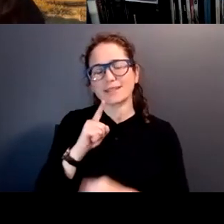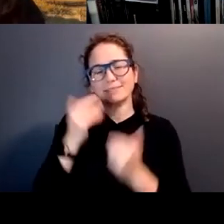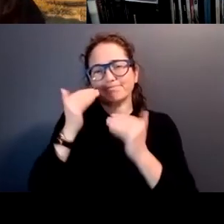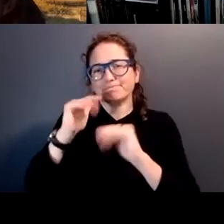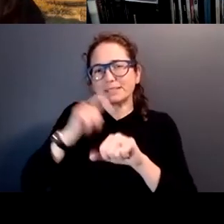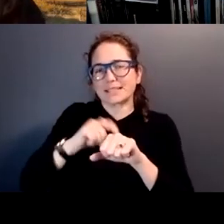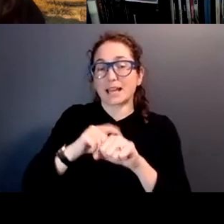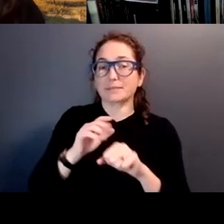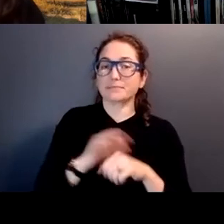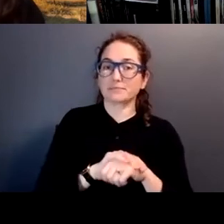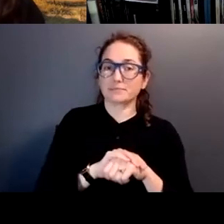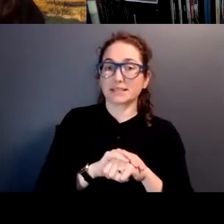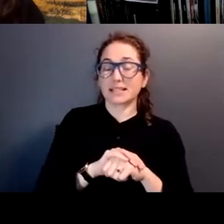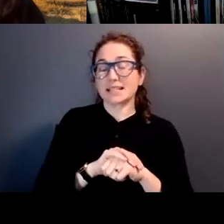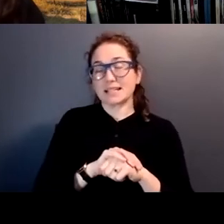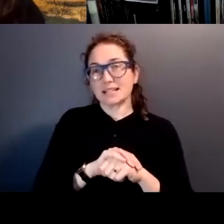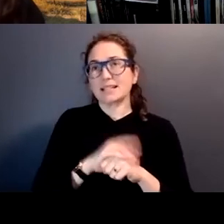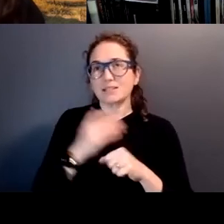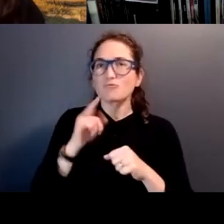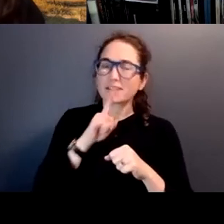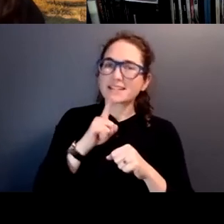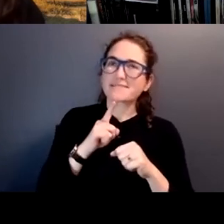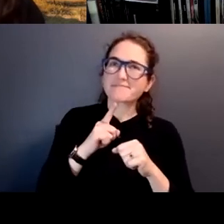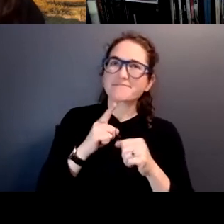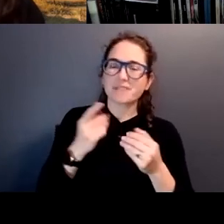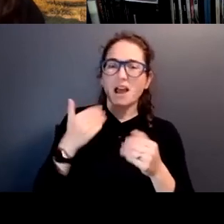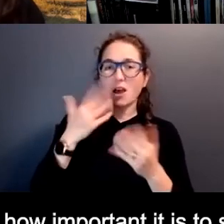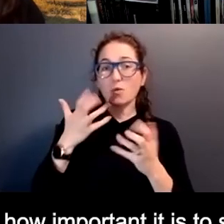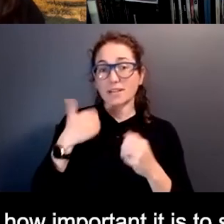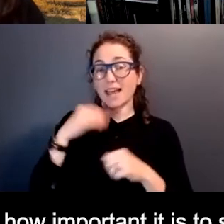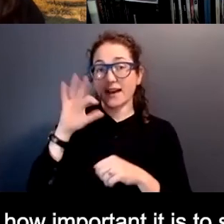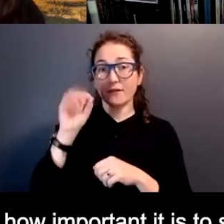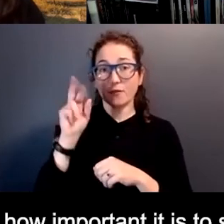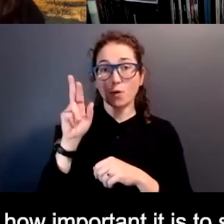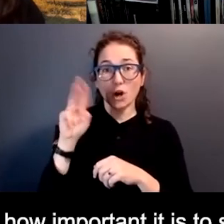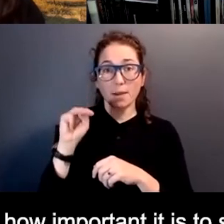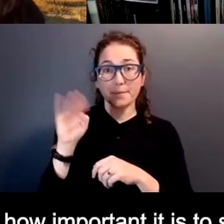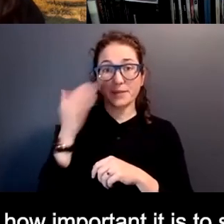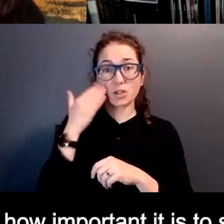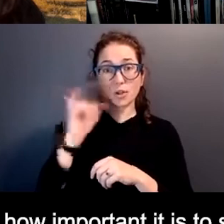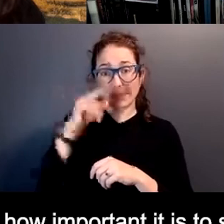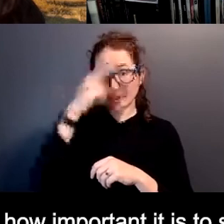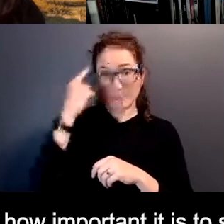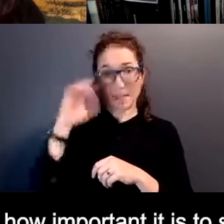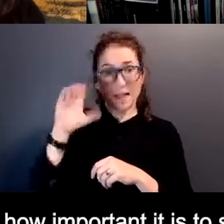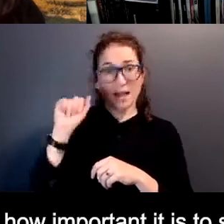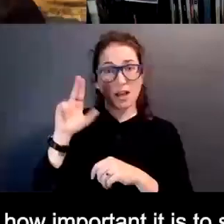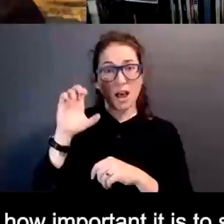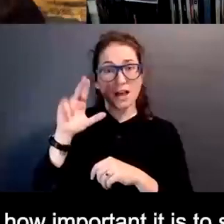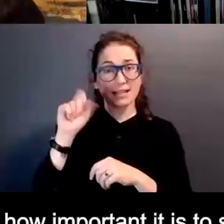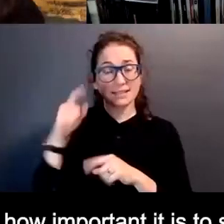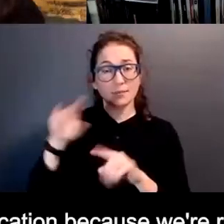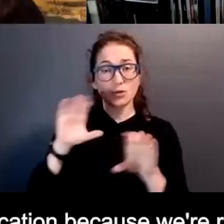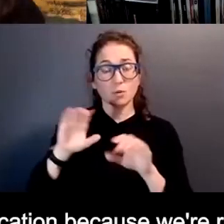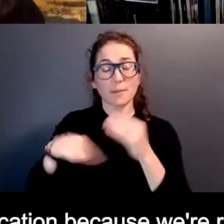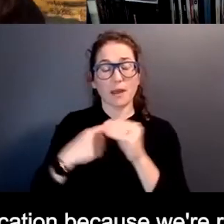to talk to you about what's going on. I really would like to hold a forum like the Black Caucus has been doing about how important it is